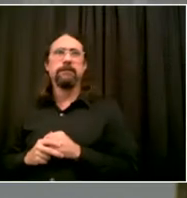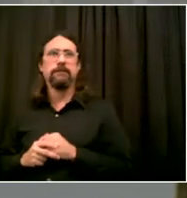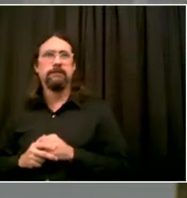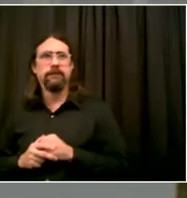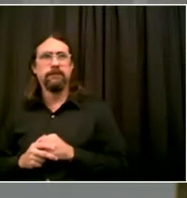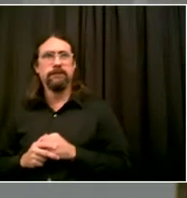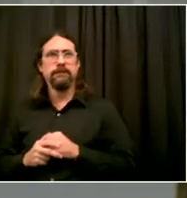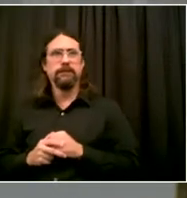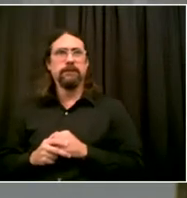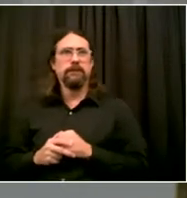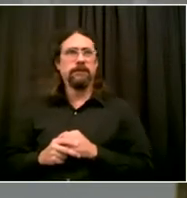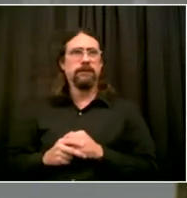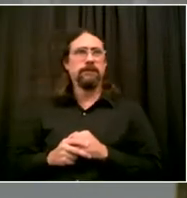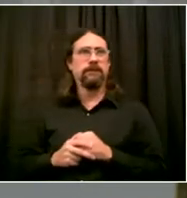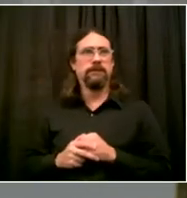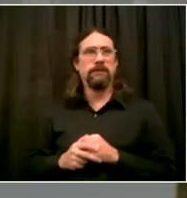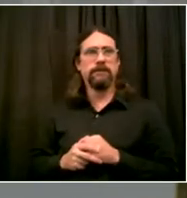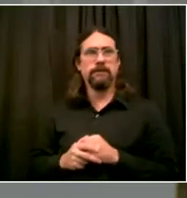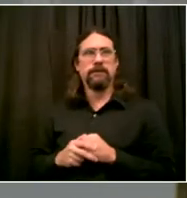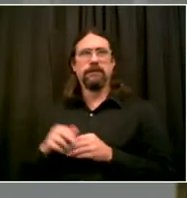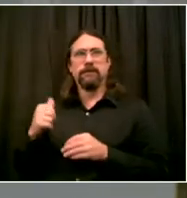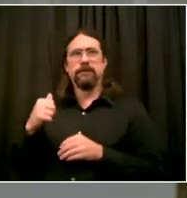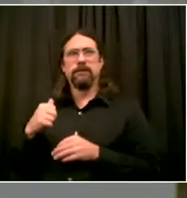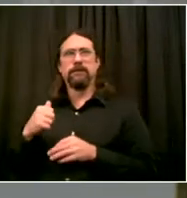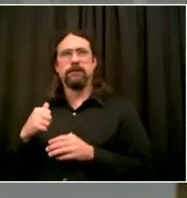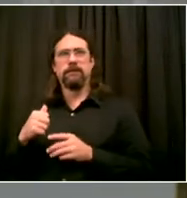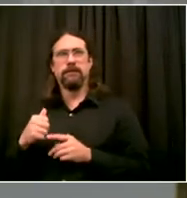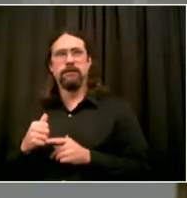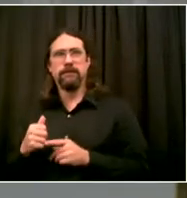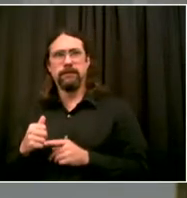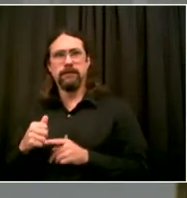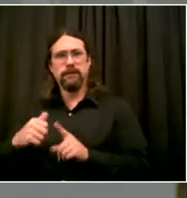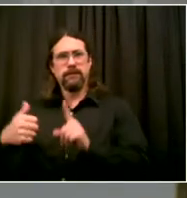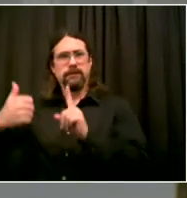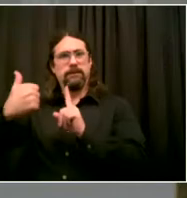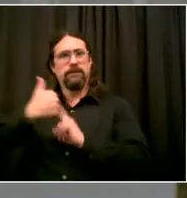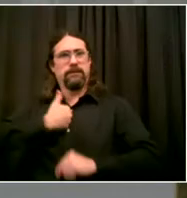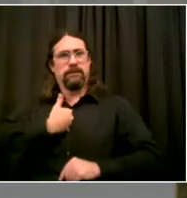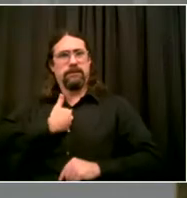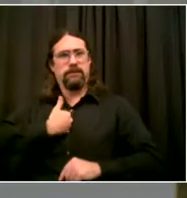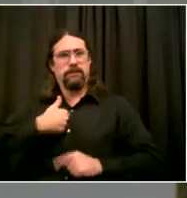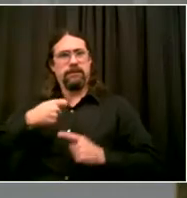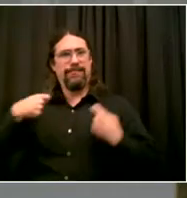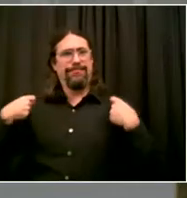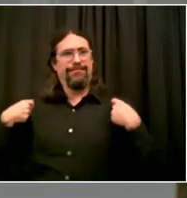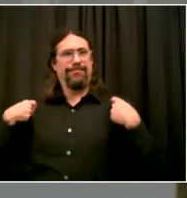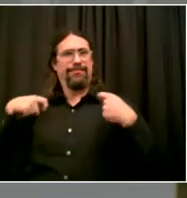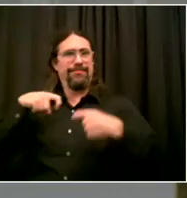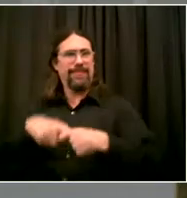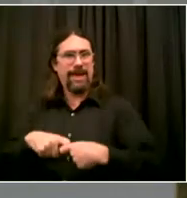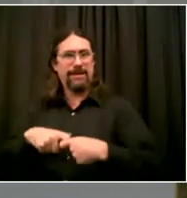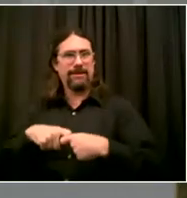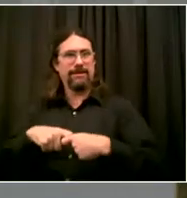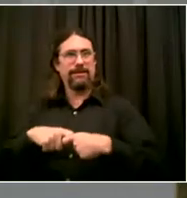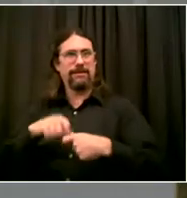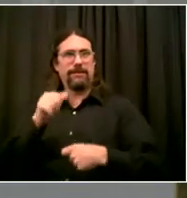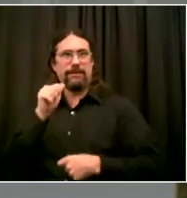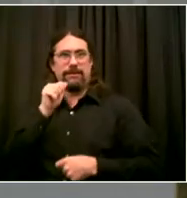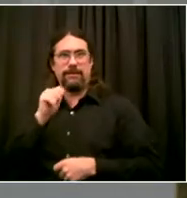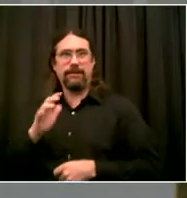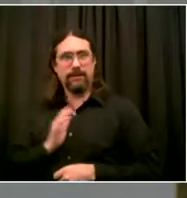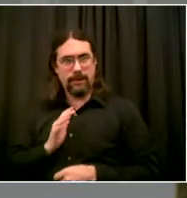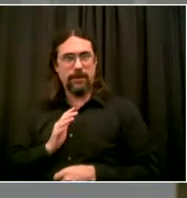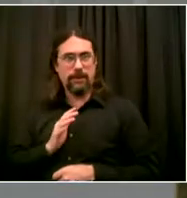Latina interpreter, I went from to carry my luggage along the Grand Concourse to open a